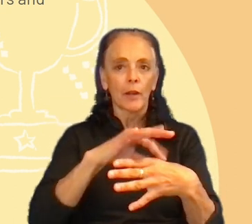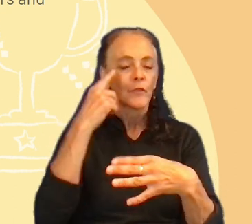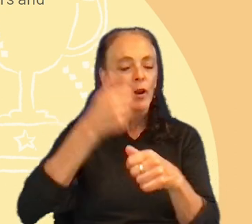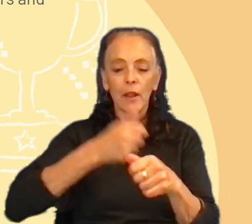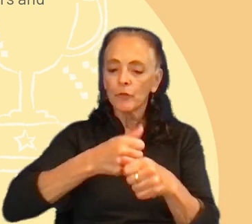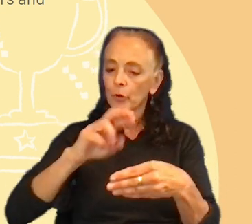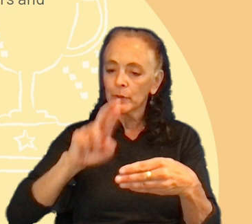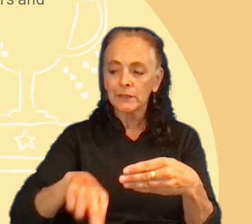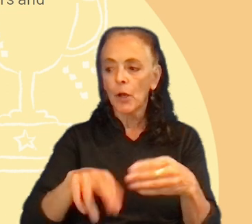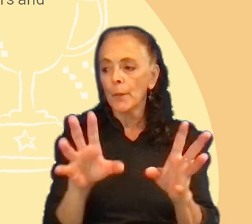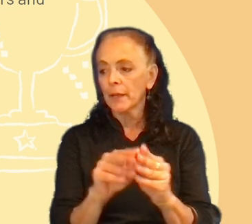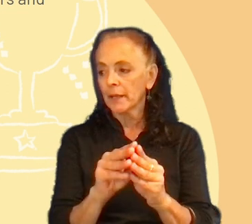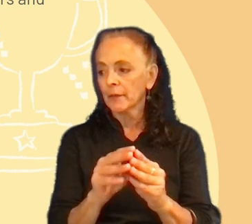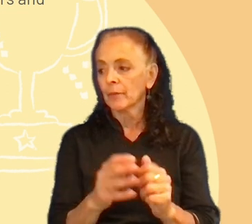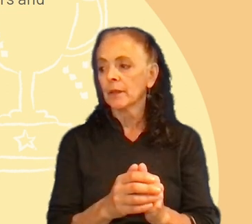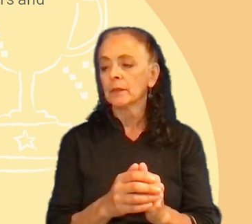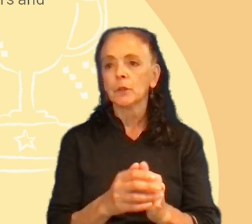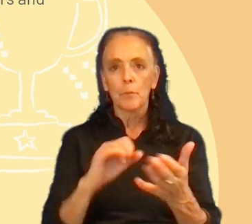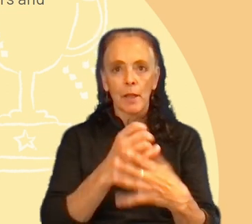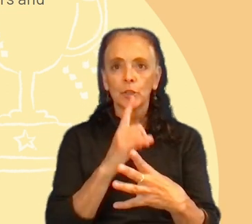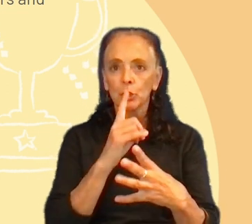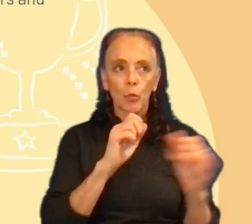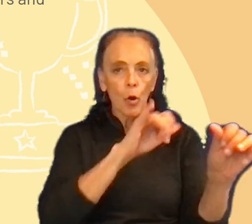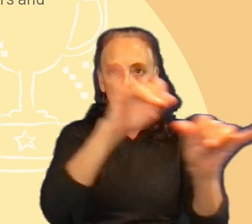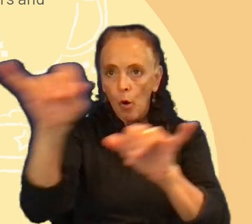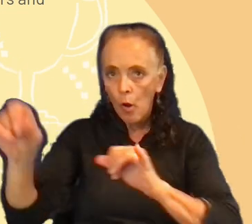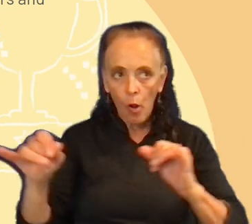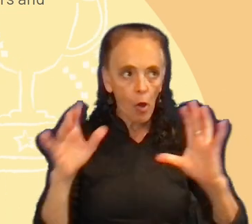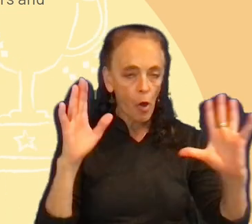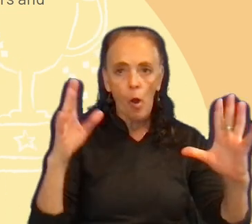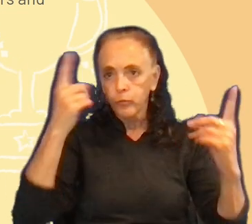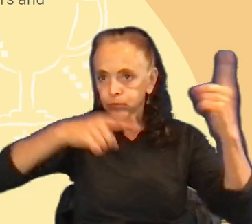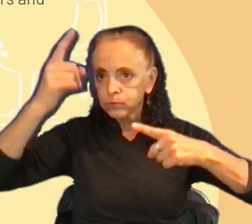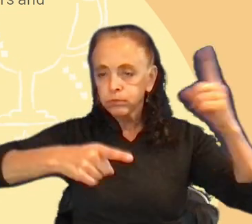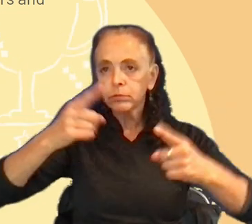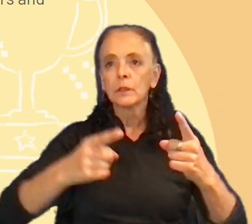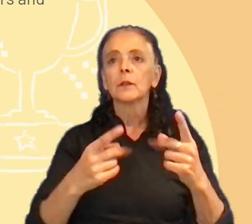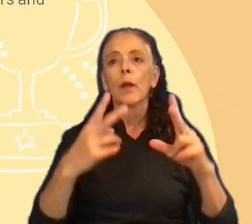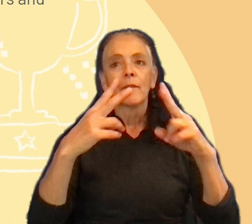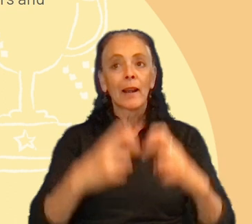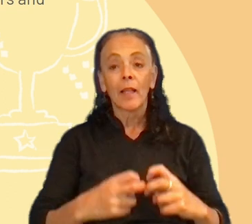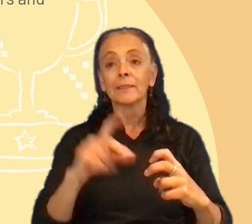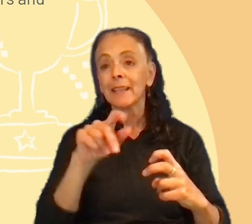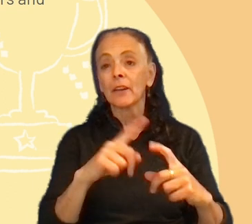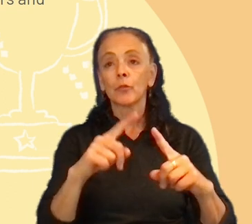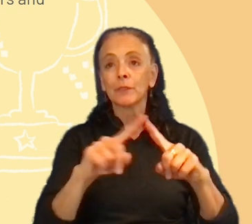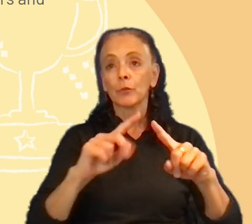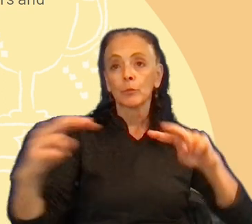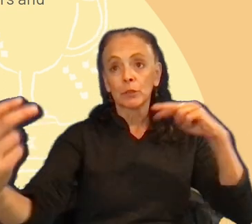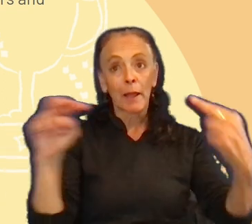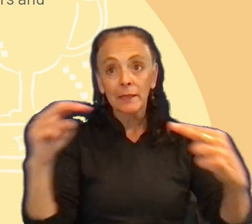Uh, this way we align everyone with the deliverables, the analyzed data from different perspective, we